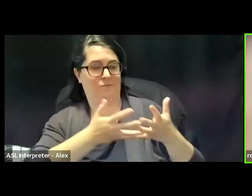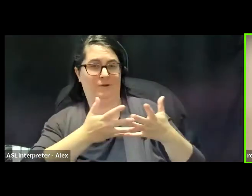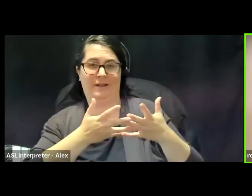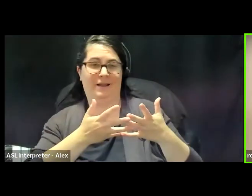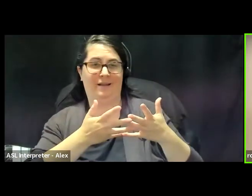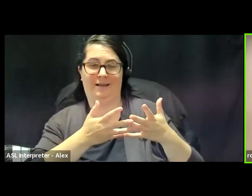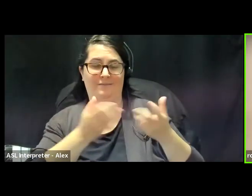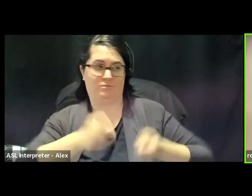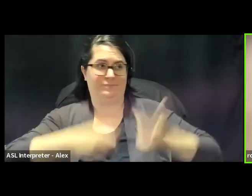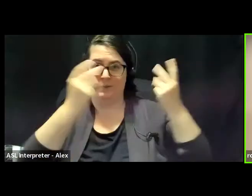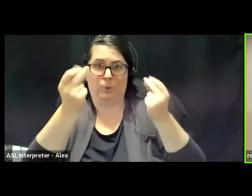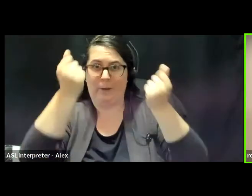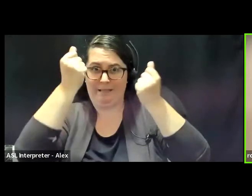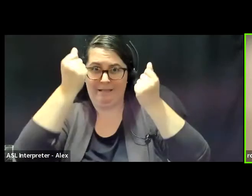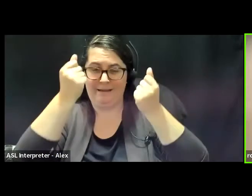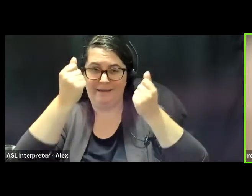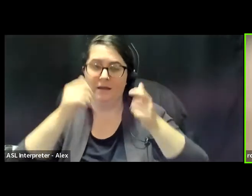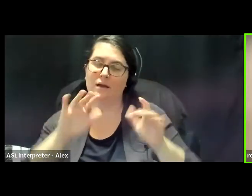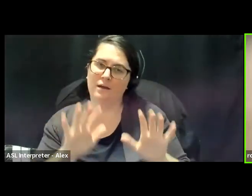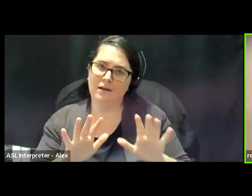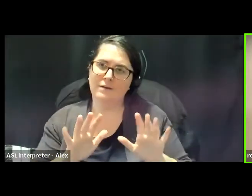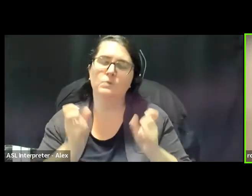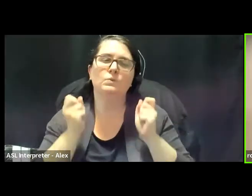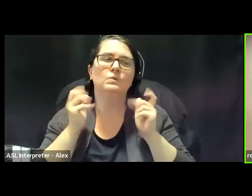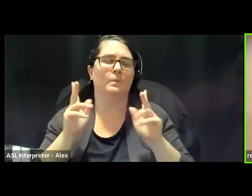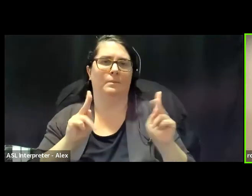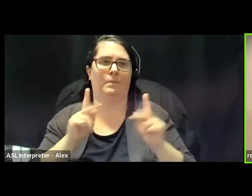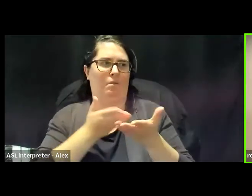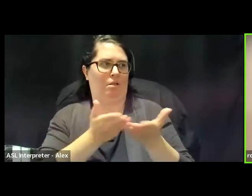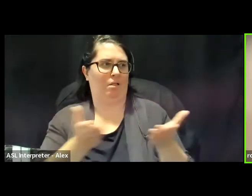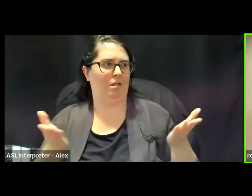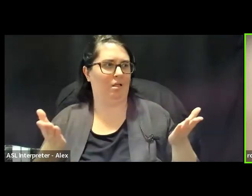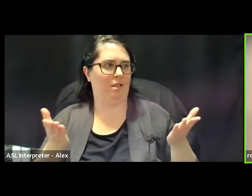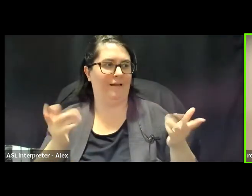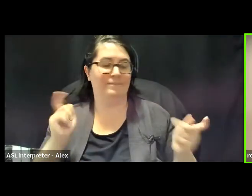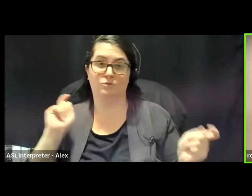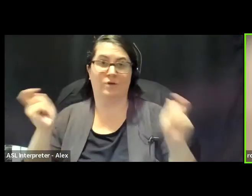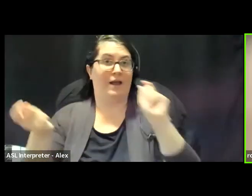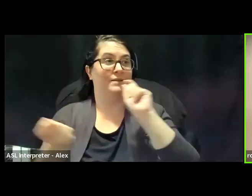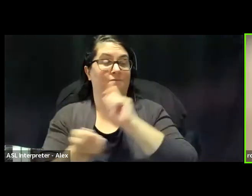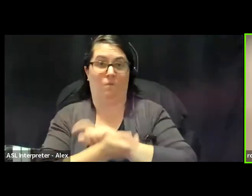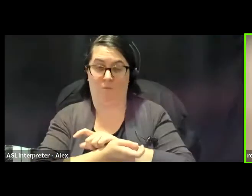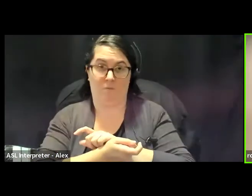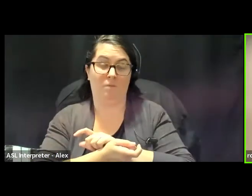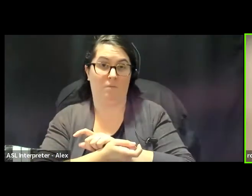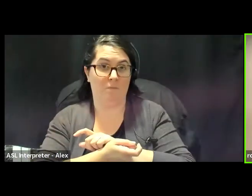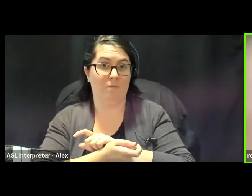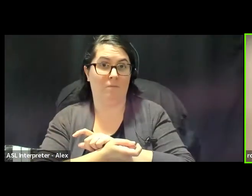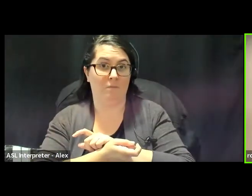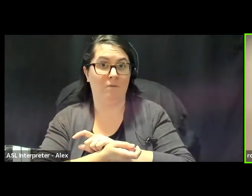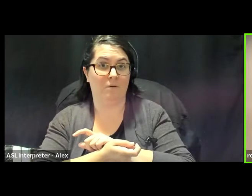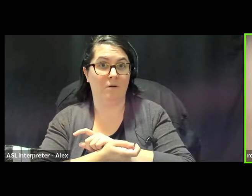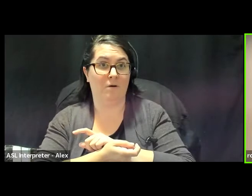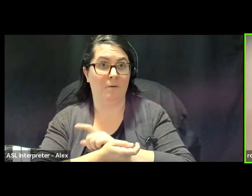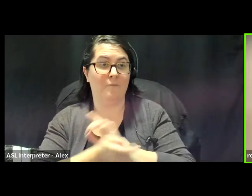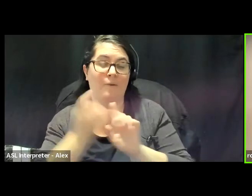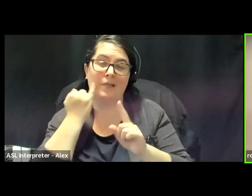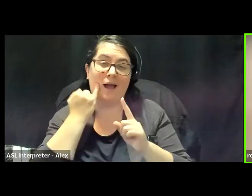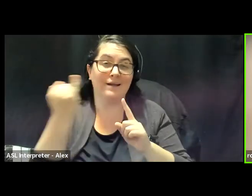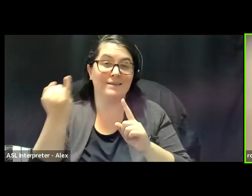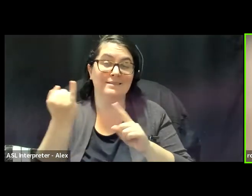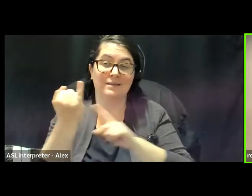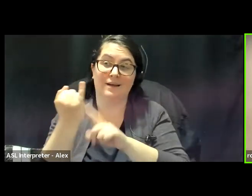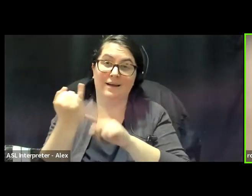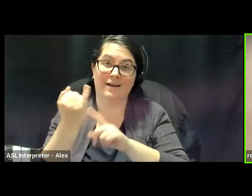even though so many people in our society have been transformed, really, I believe, by the idea that we could